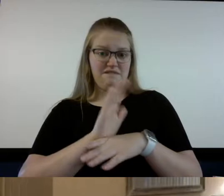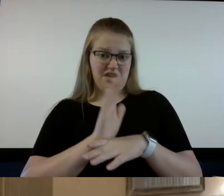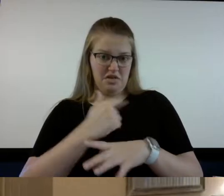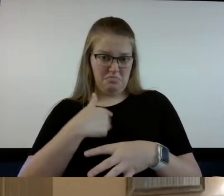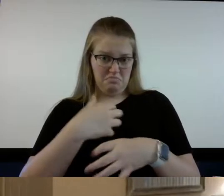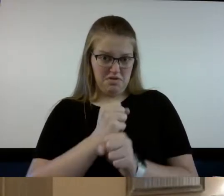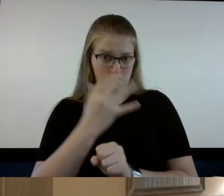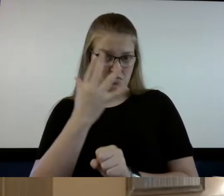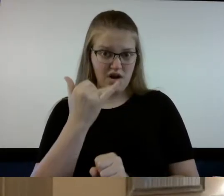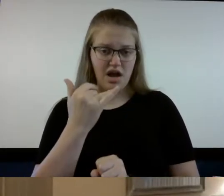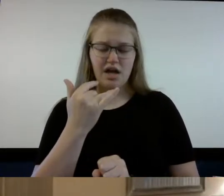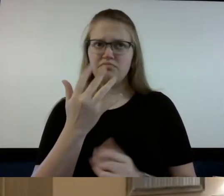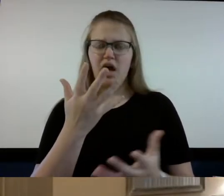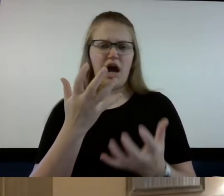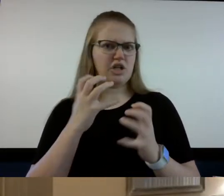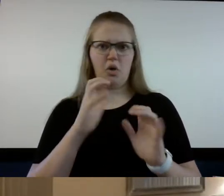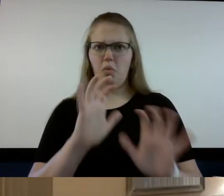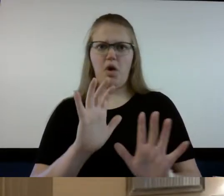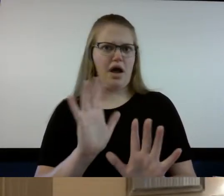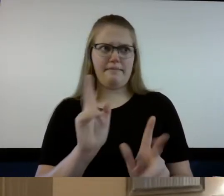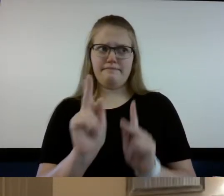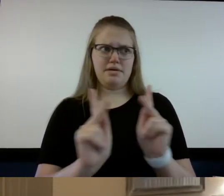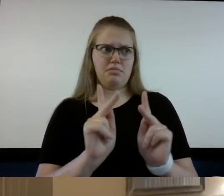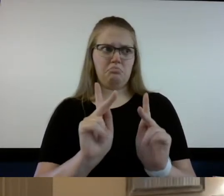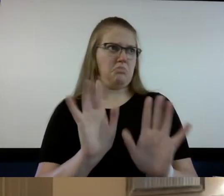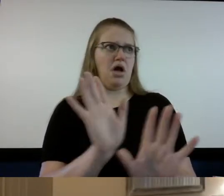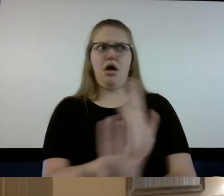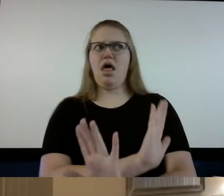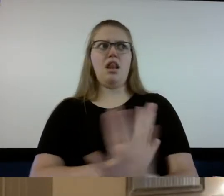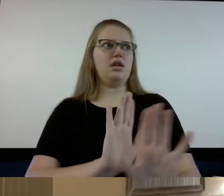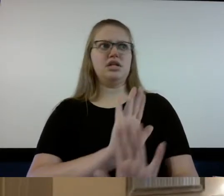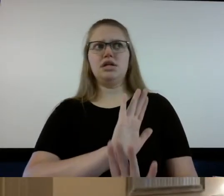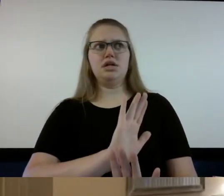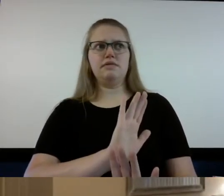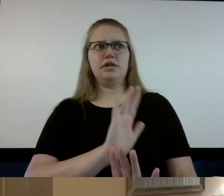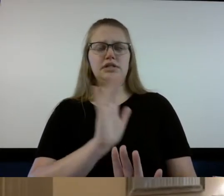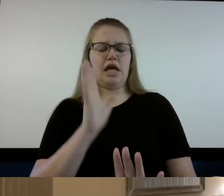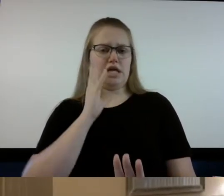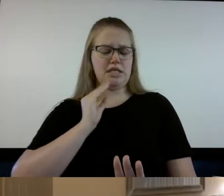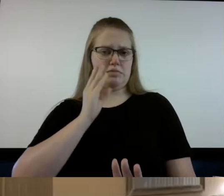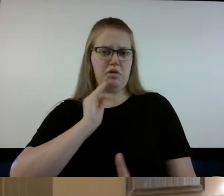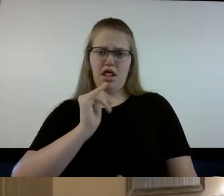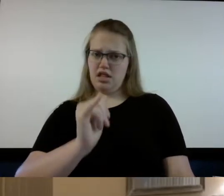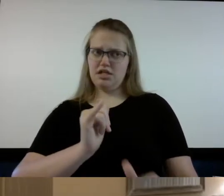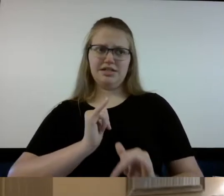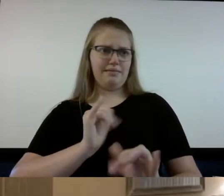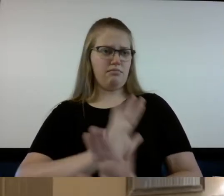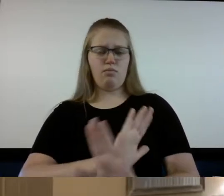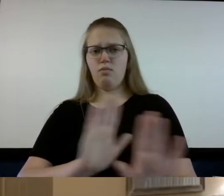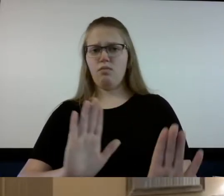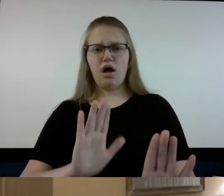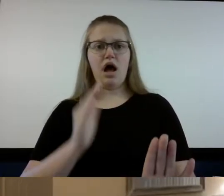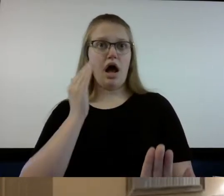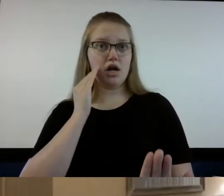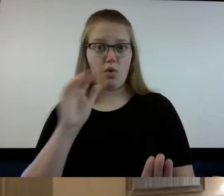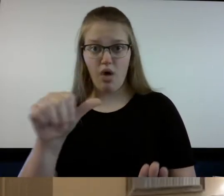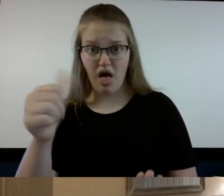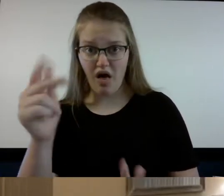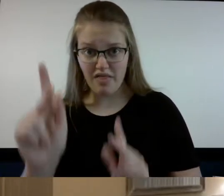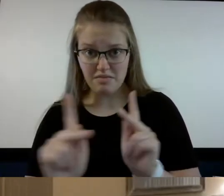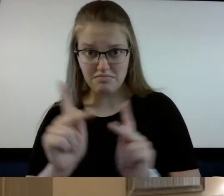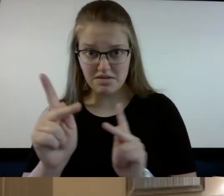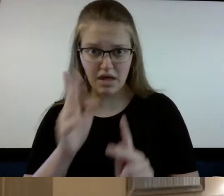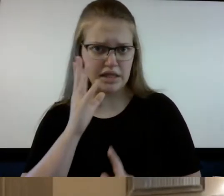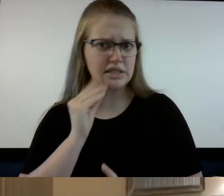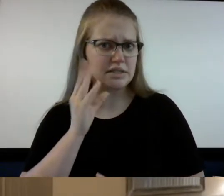to ever go through what I had to go through and I know there's others that are much